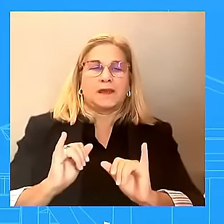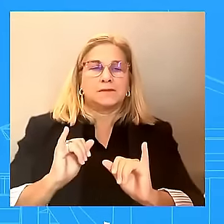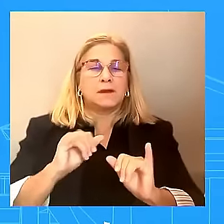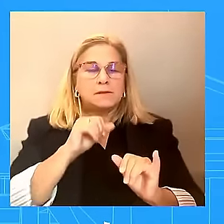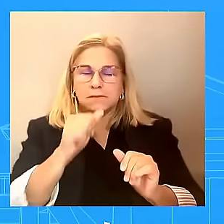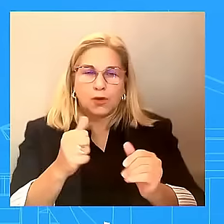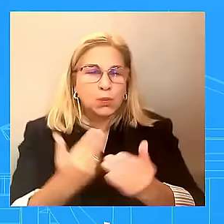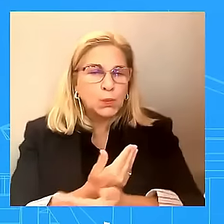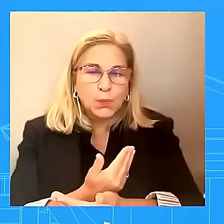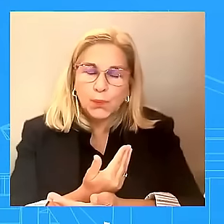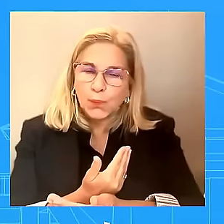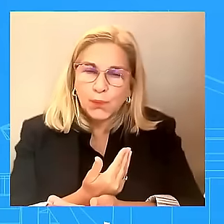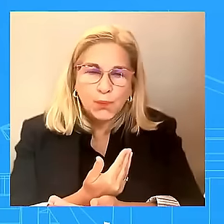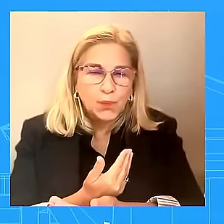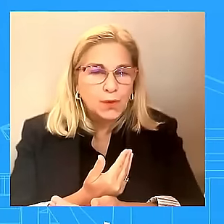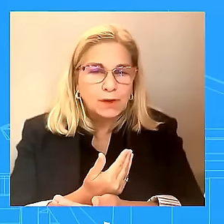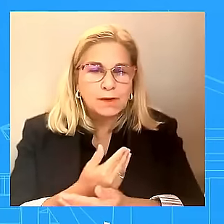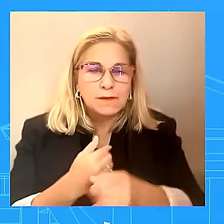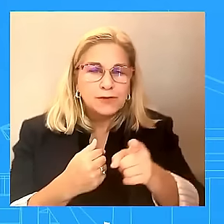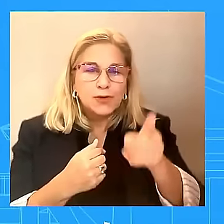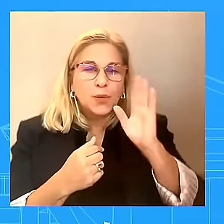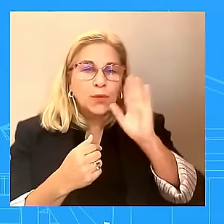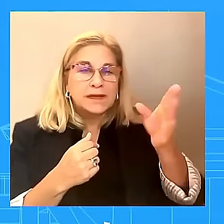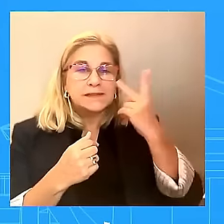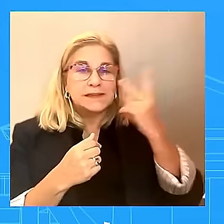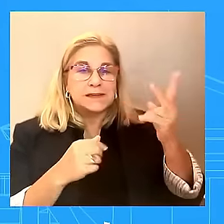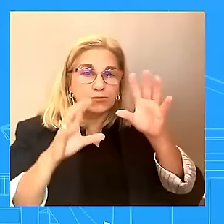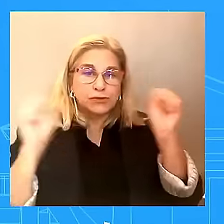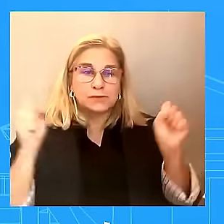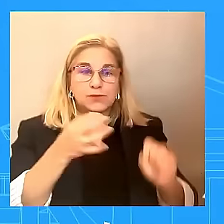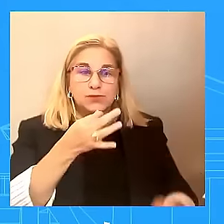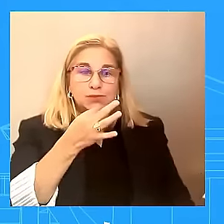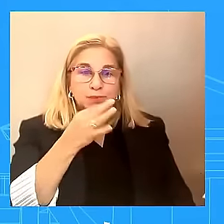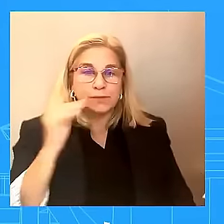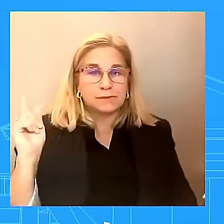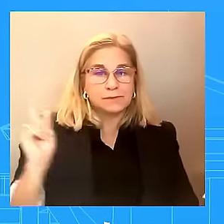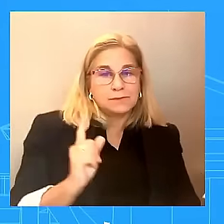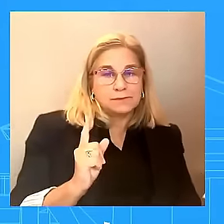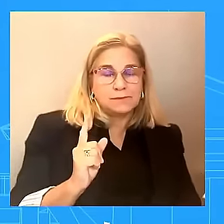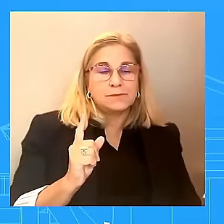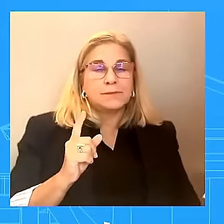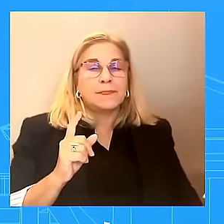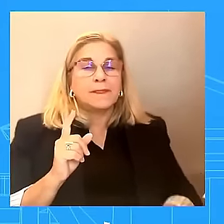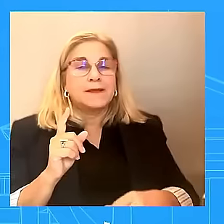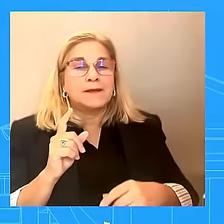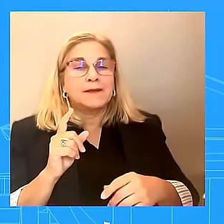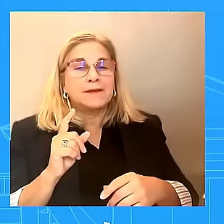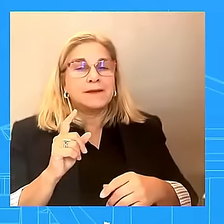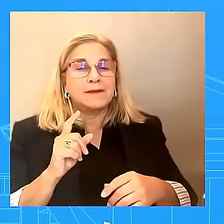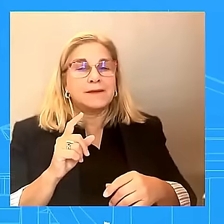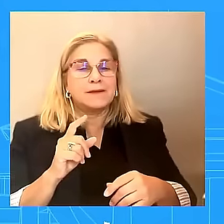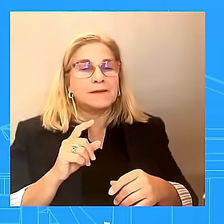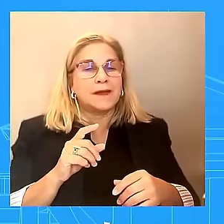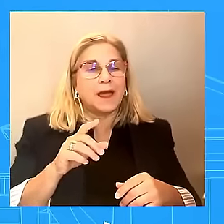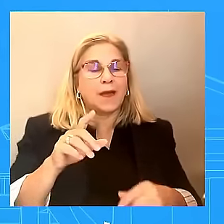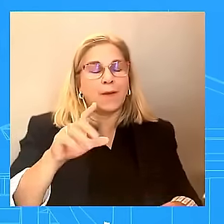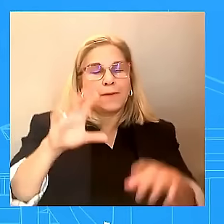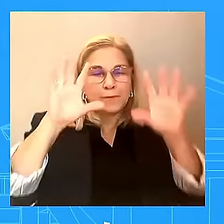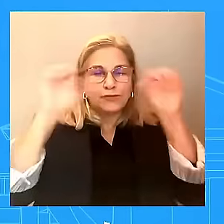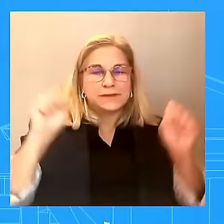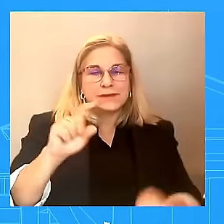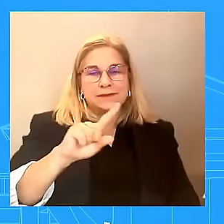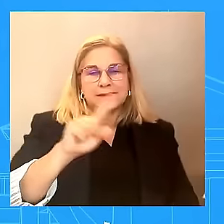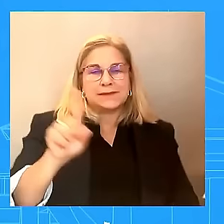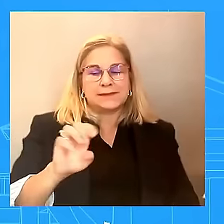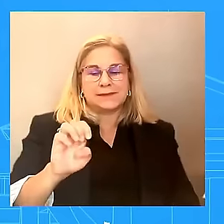the President momentarily and President Zelensky in this pool spray, as you know, in the Oval. And